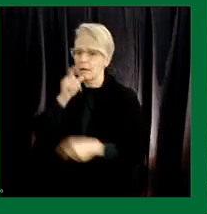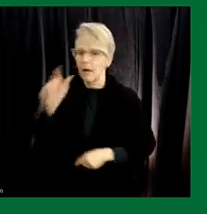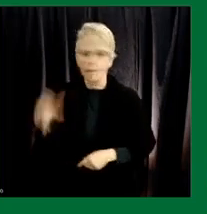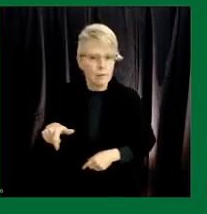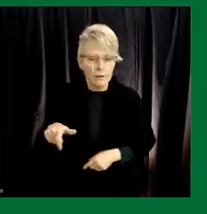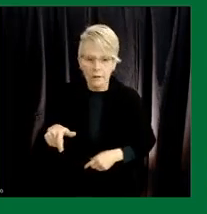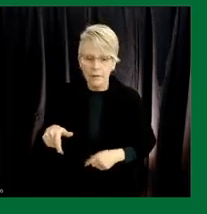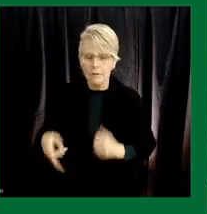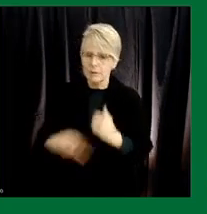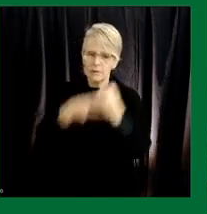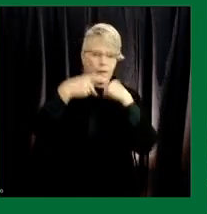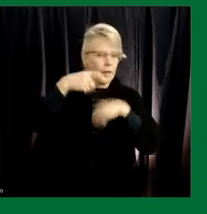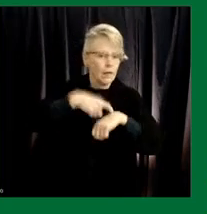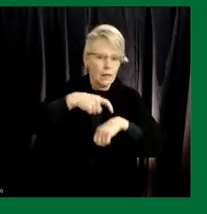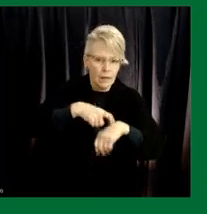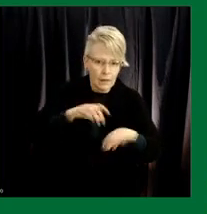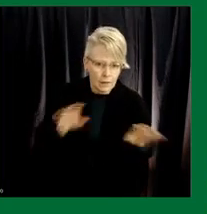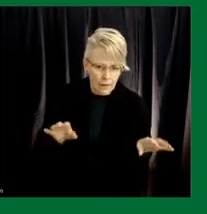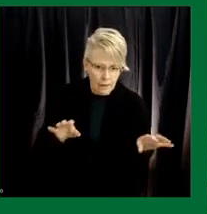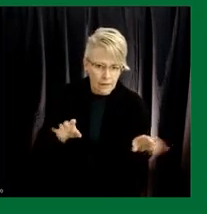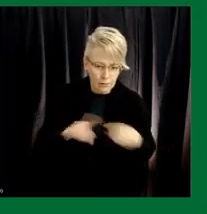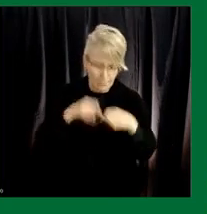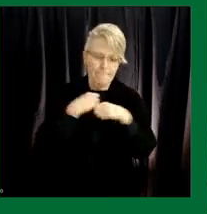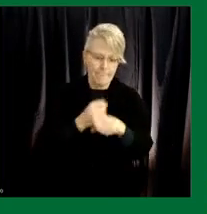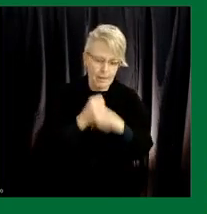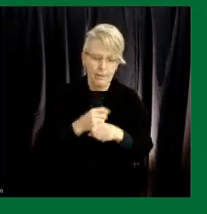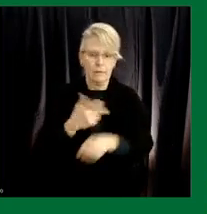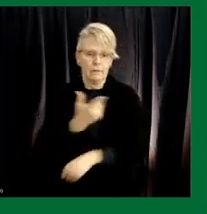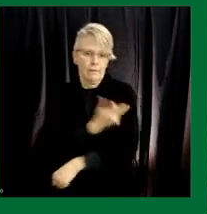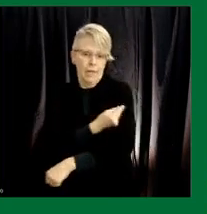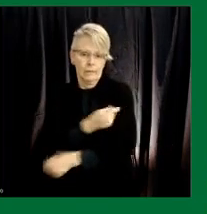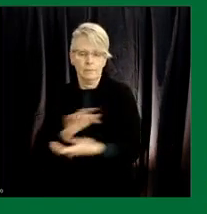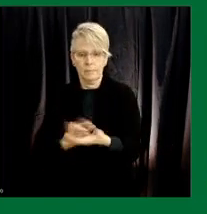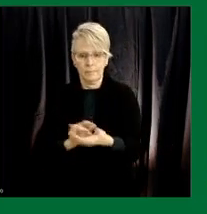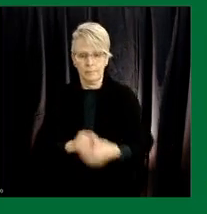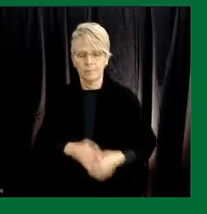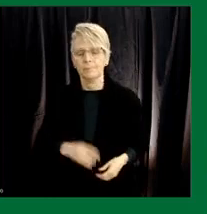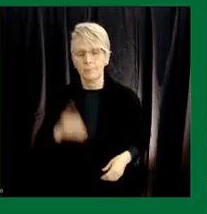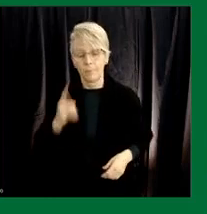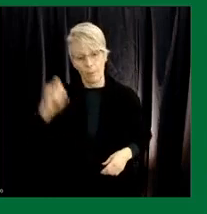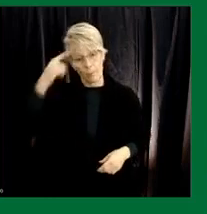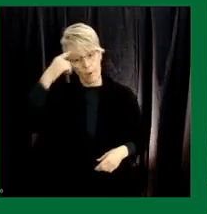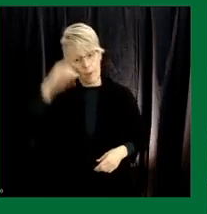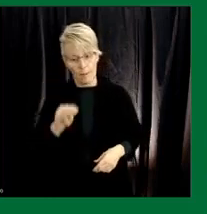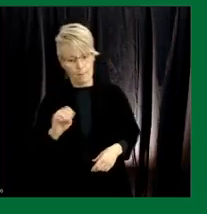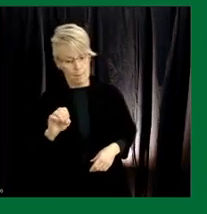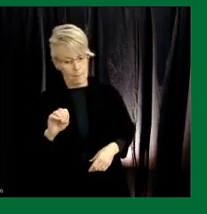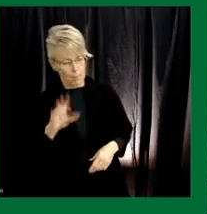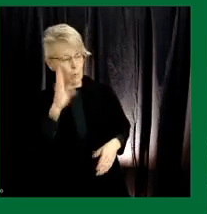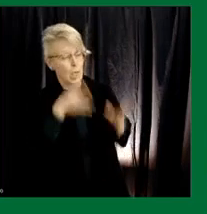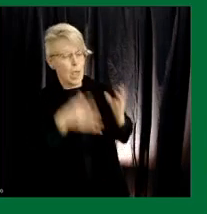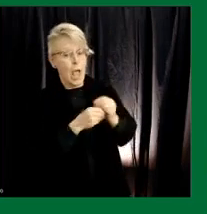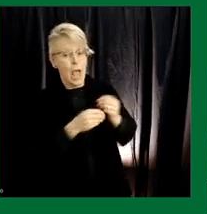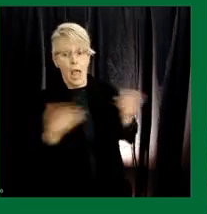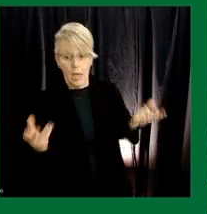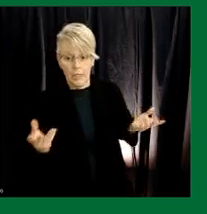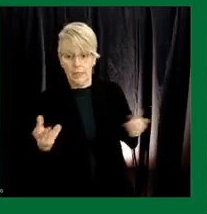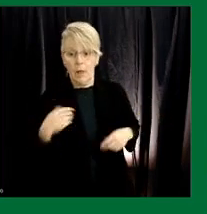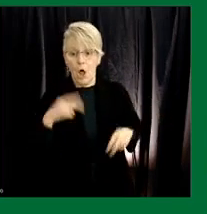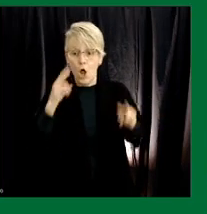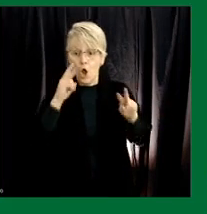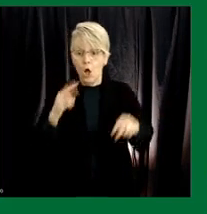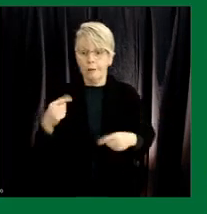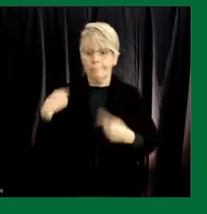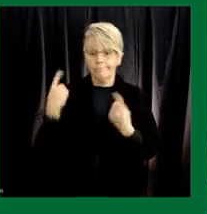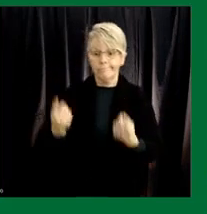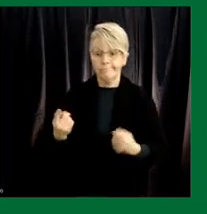time when we when we produce the vaccine i i would um you just say in looking over the course of the last